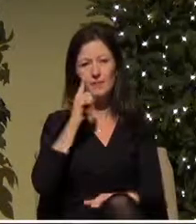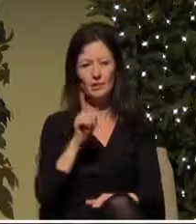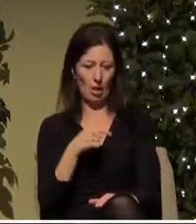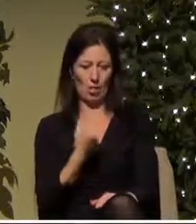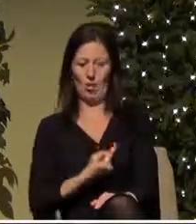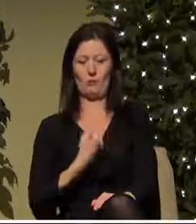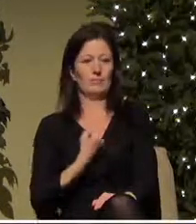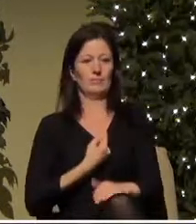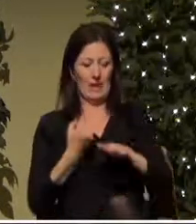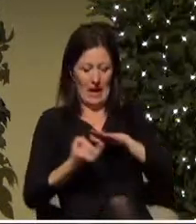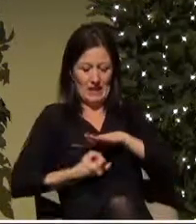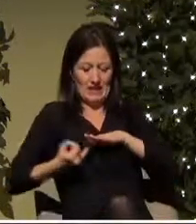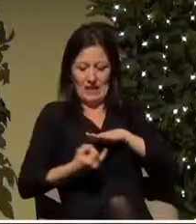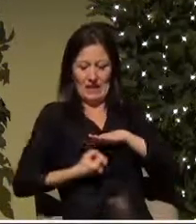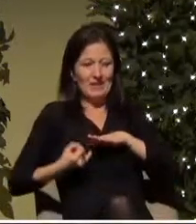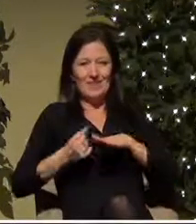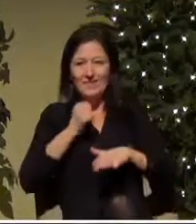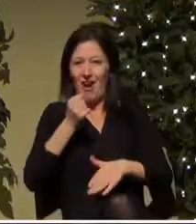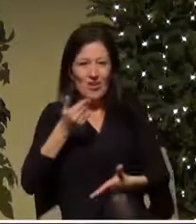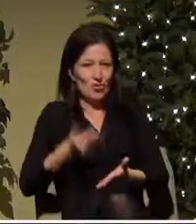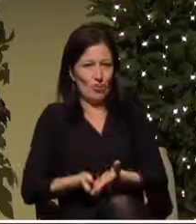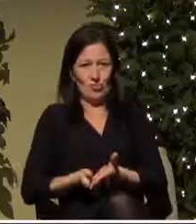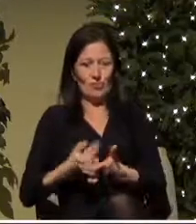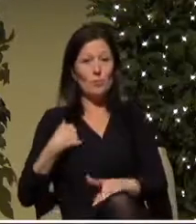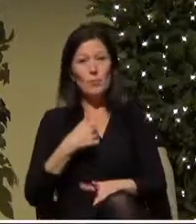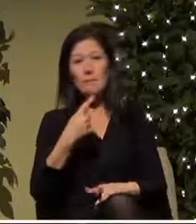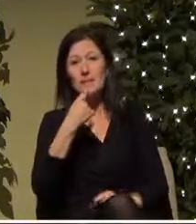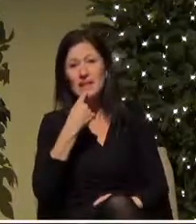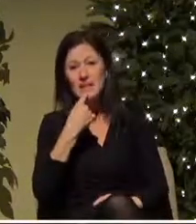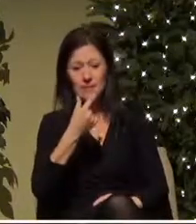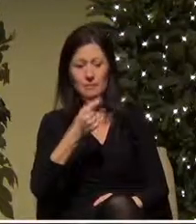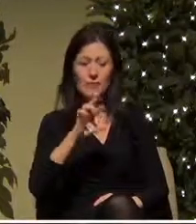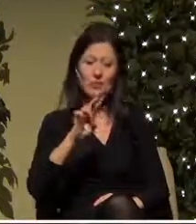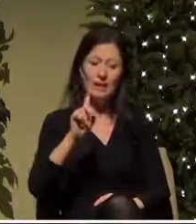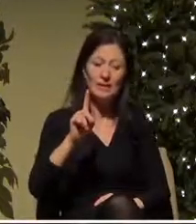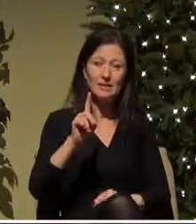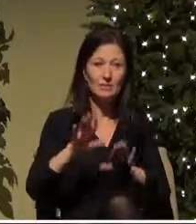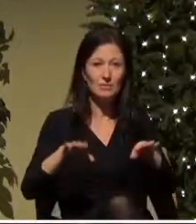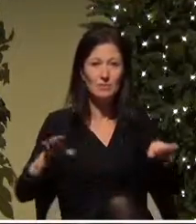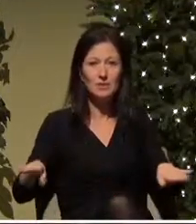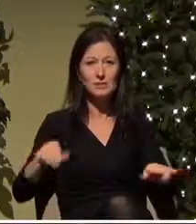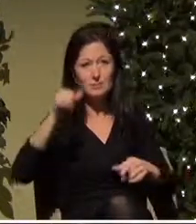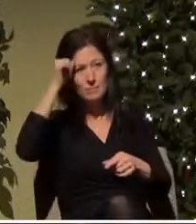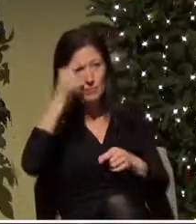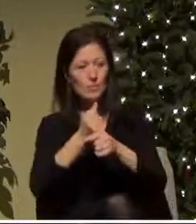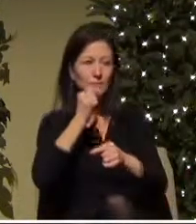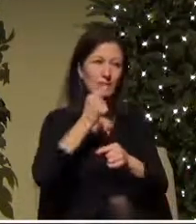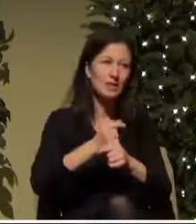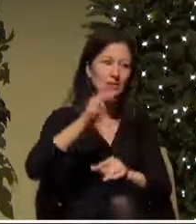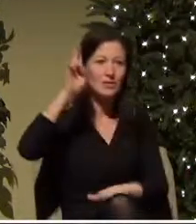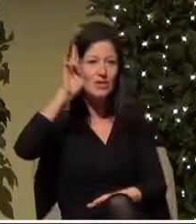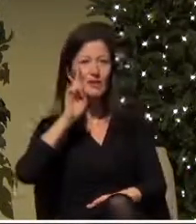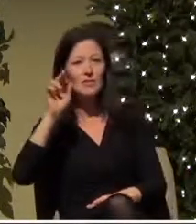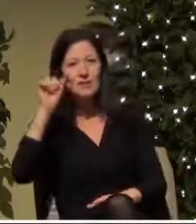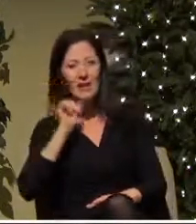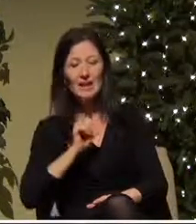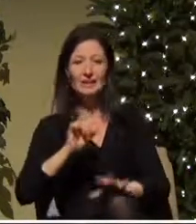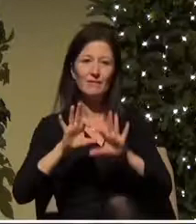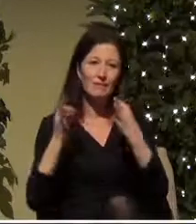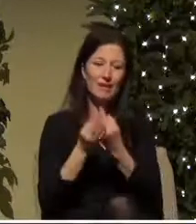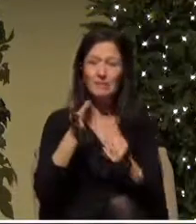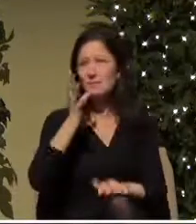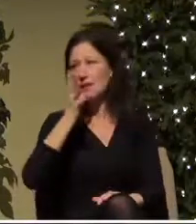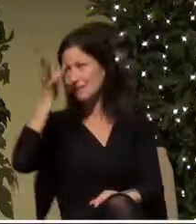and in these times when we are missing our grandchildren and our children and our brothers and sisters and aunts and uncles and everyone in between